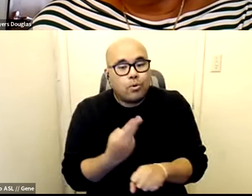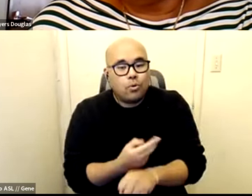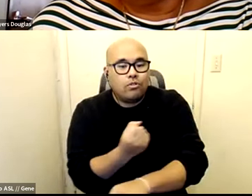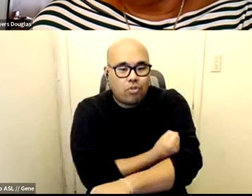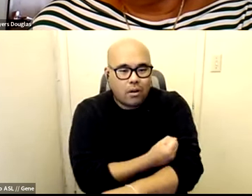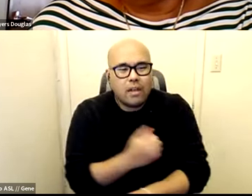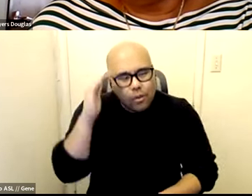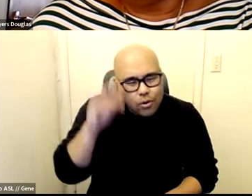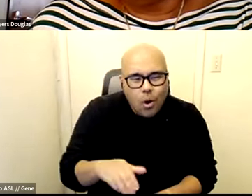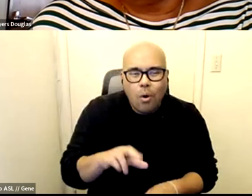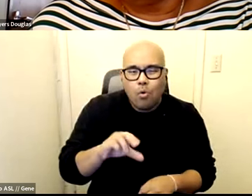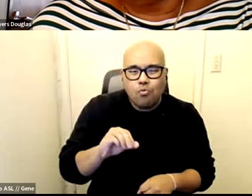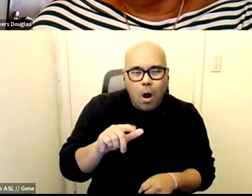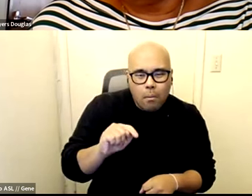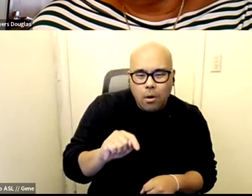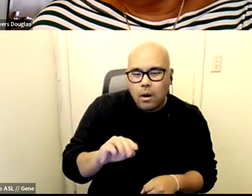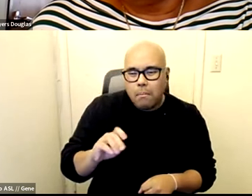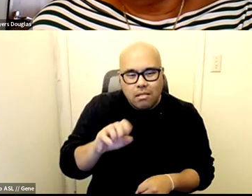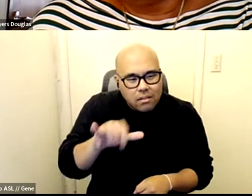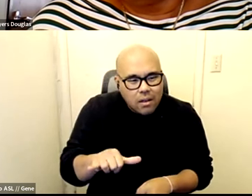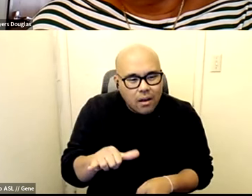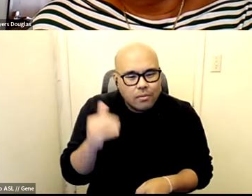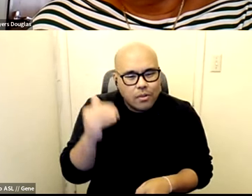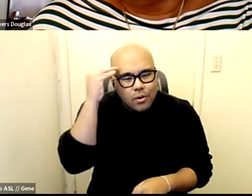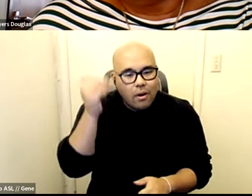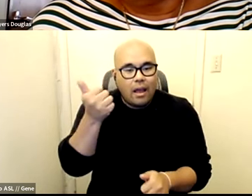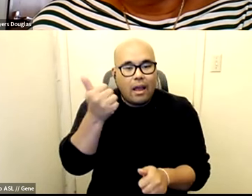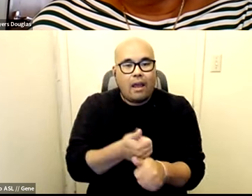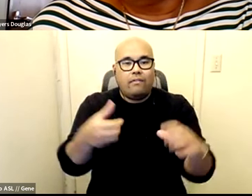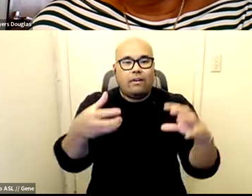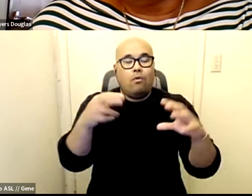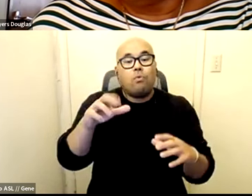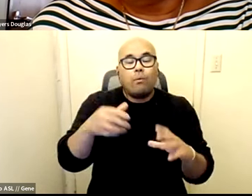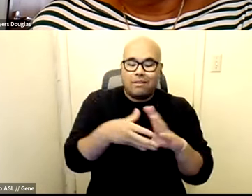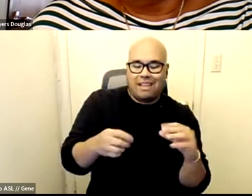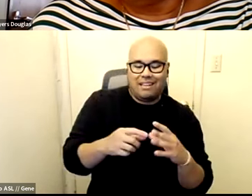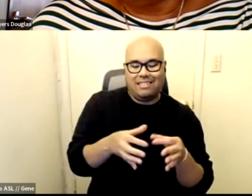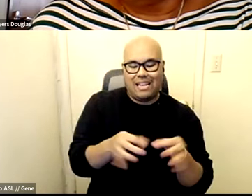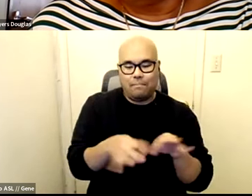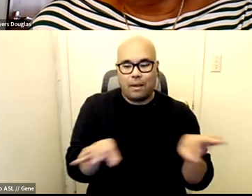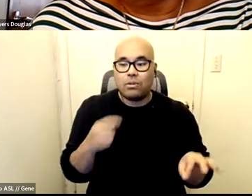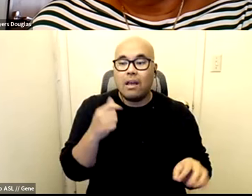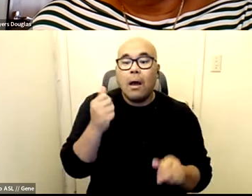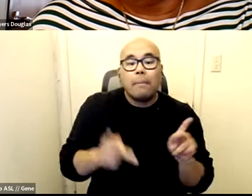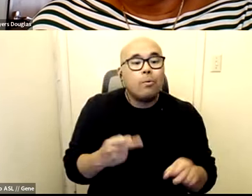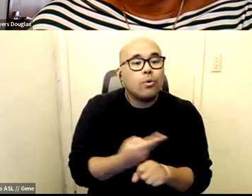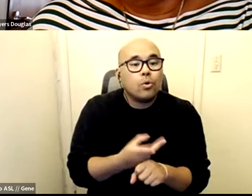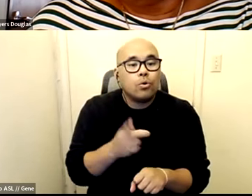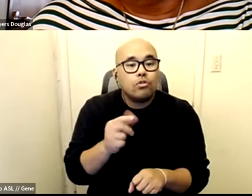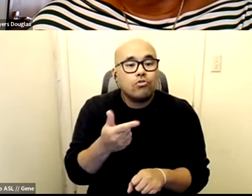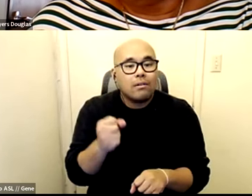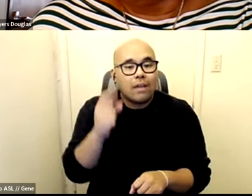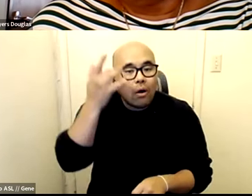robert melissa and robert would often start every statement with people who use drugs are intelligent they are